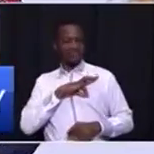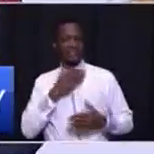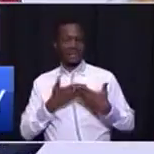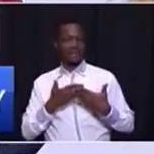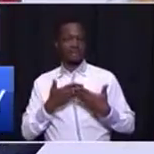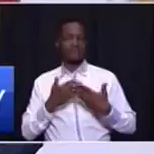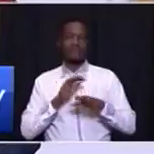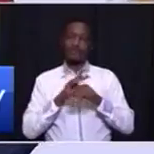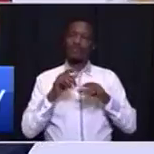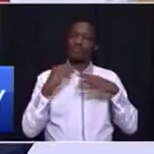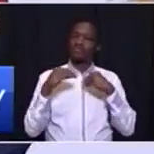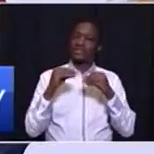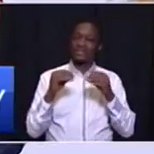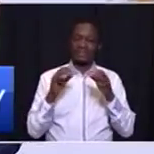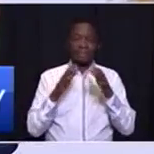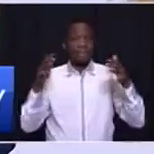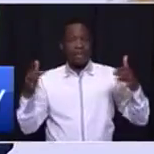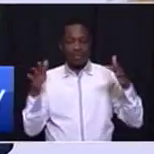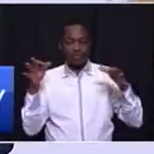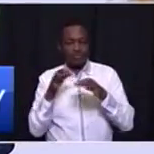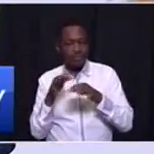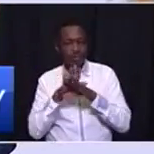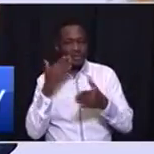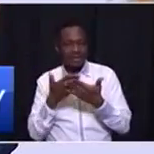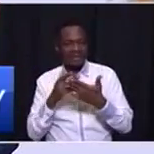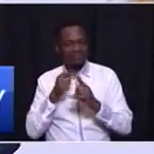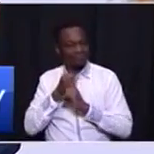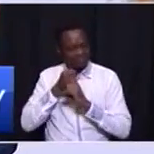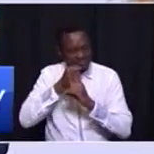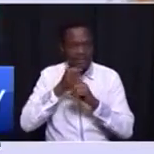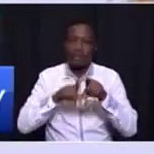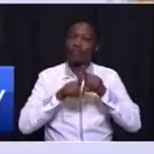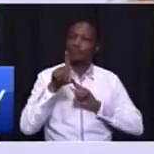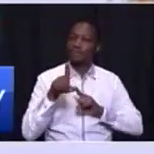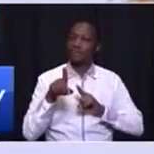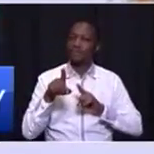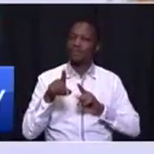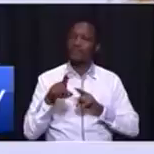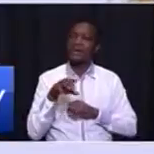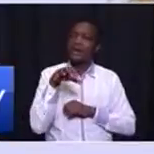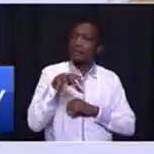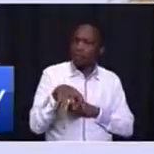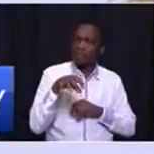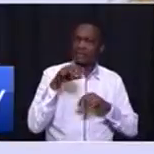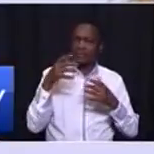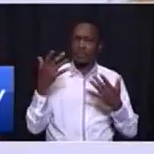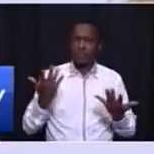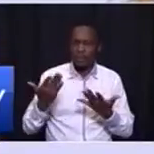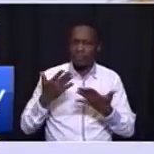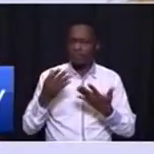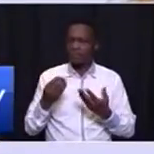and small thrive and prosper, a province where households have access to basic shelter,